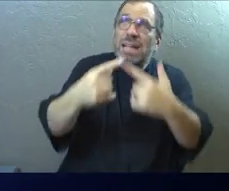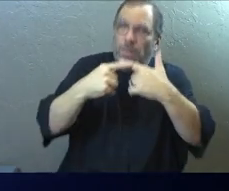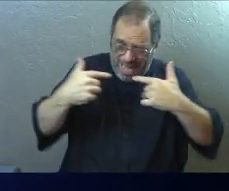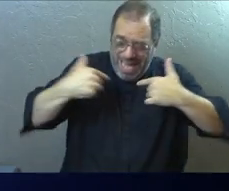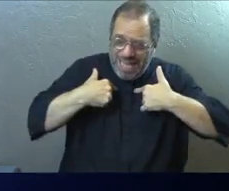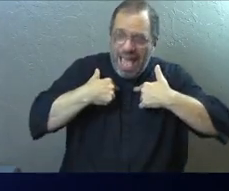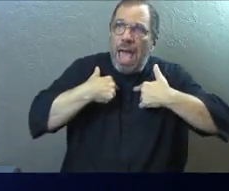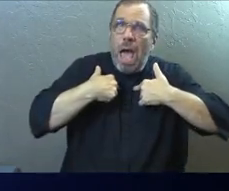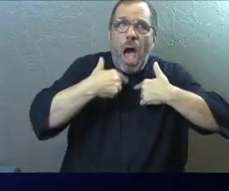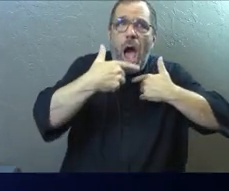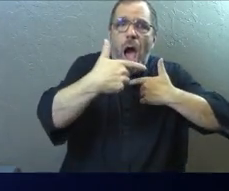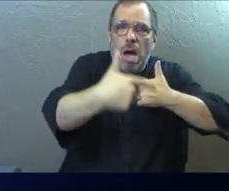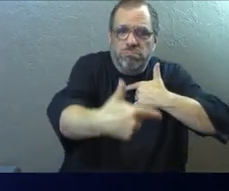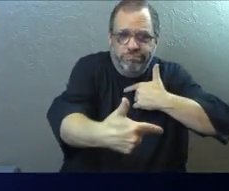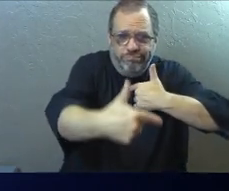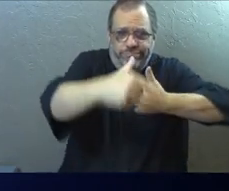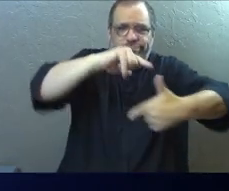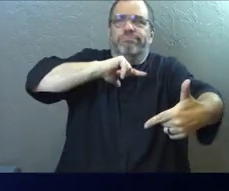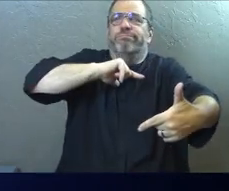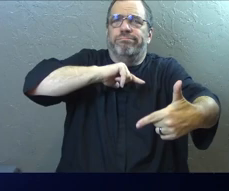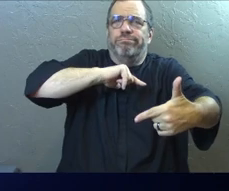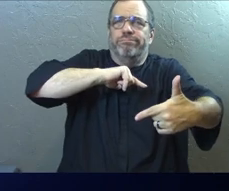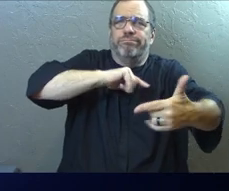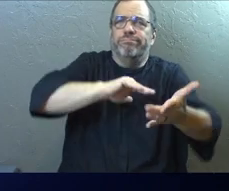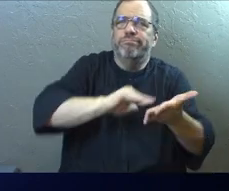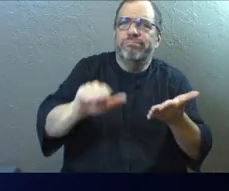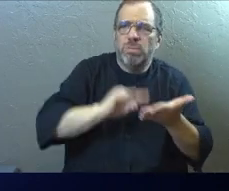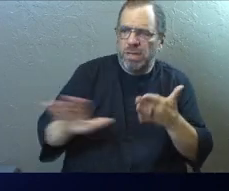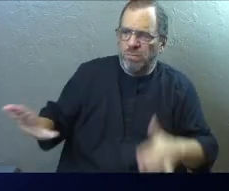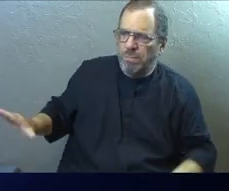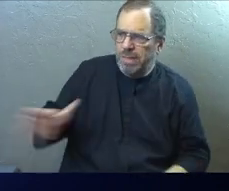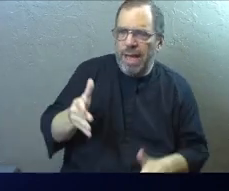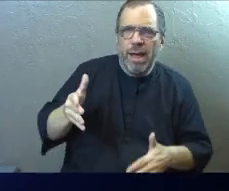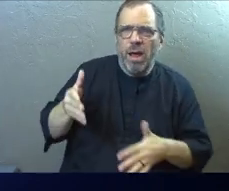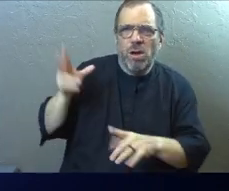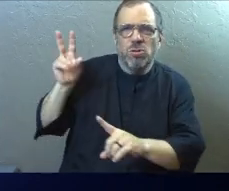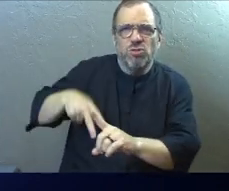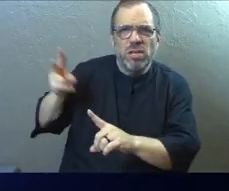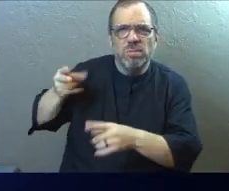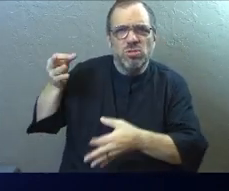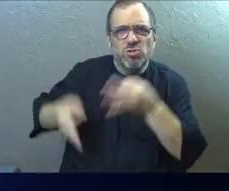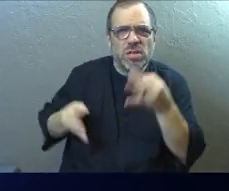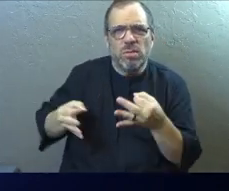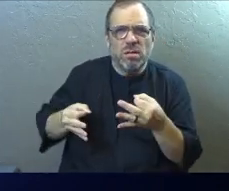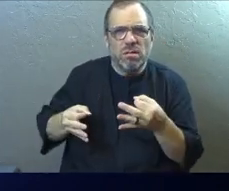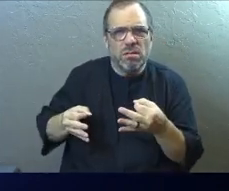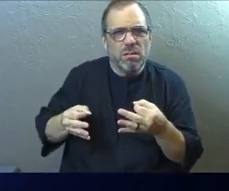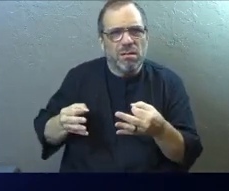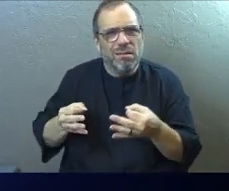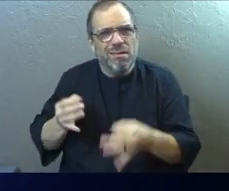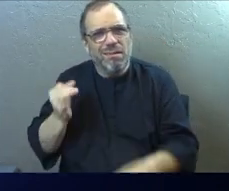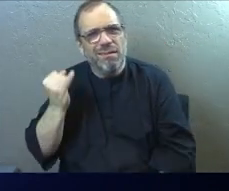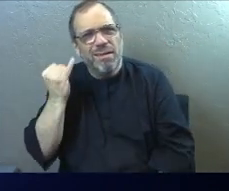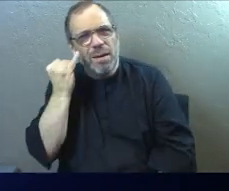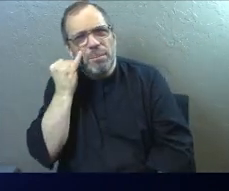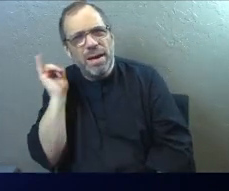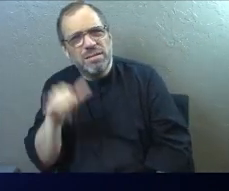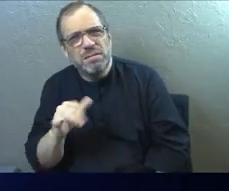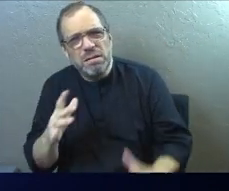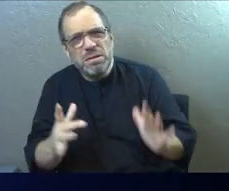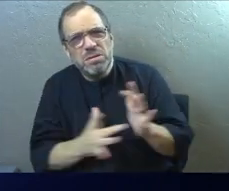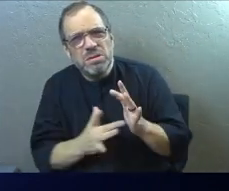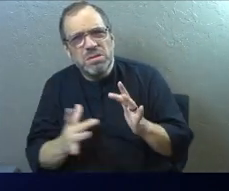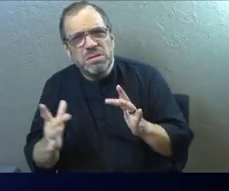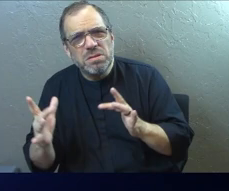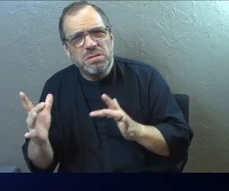I would like this moment to be erased from their judgment. Can you imagine that? And so not only